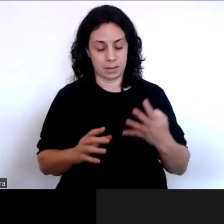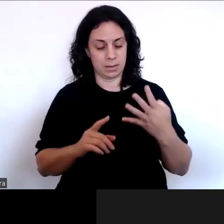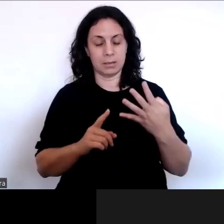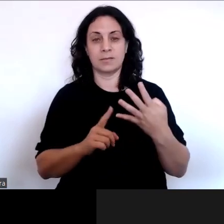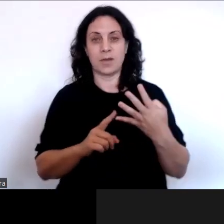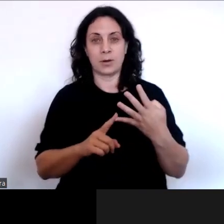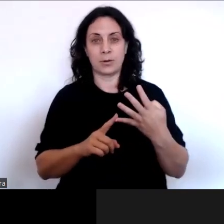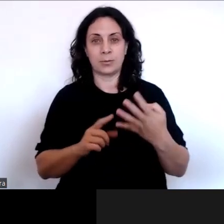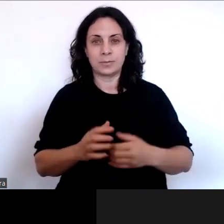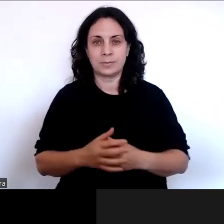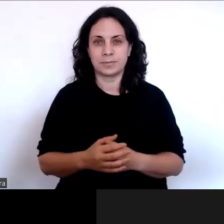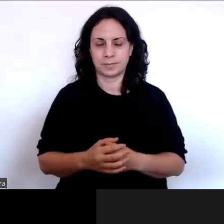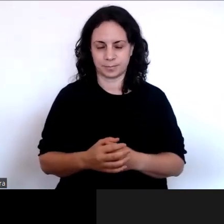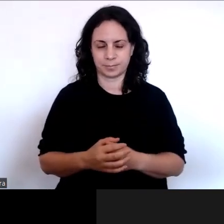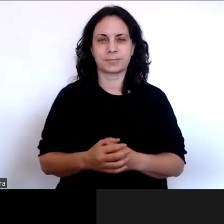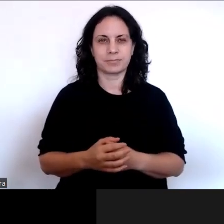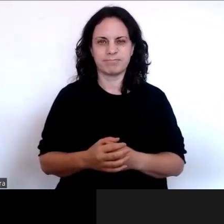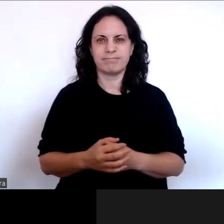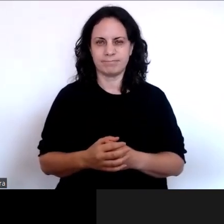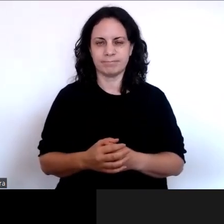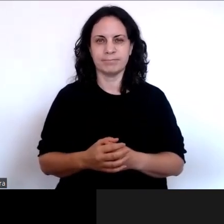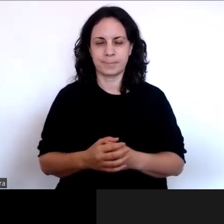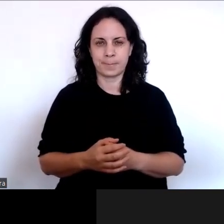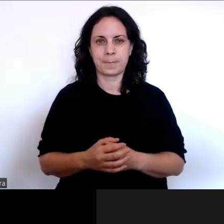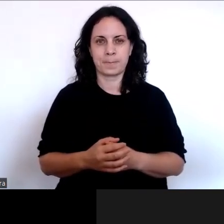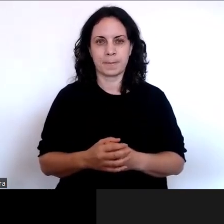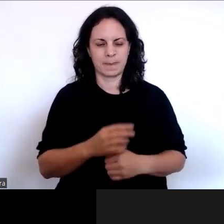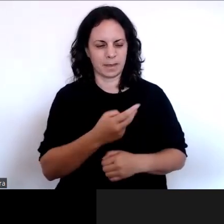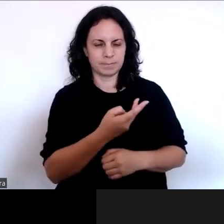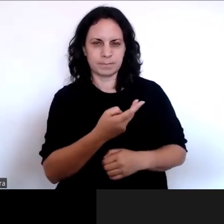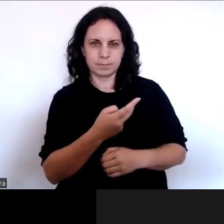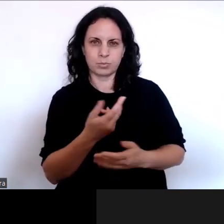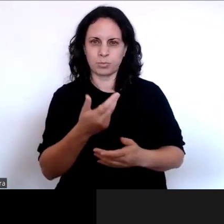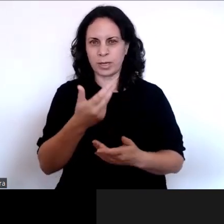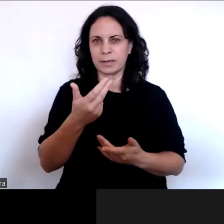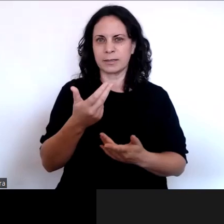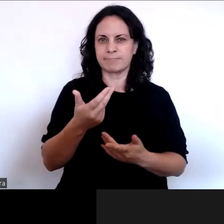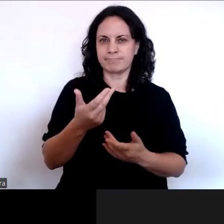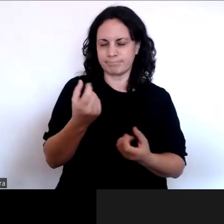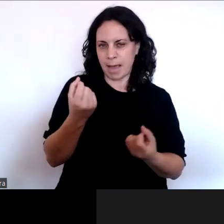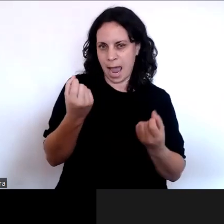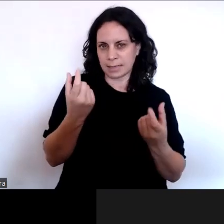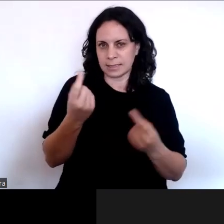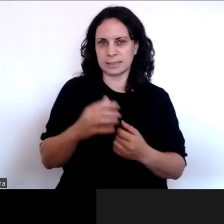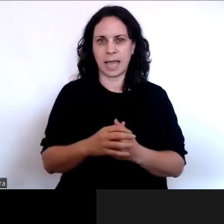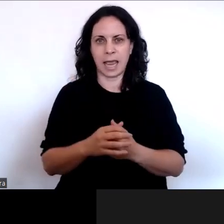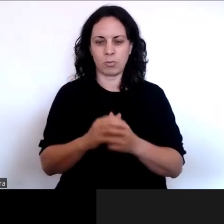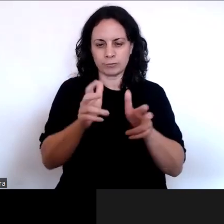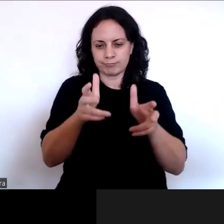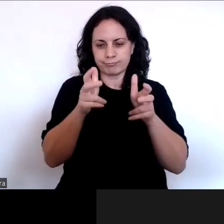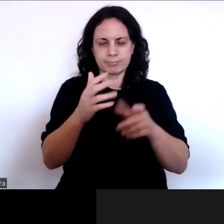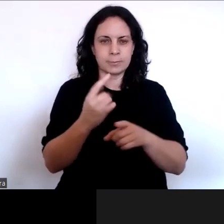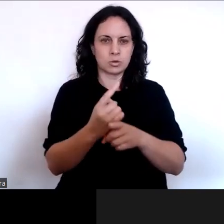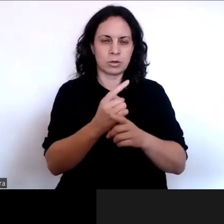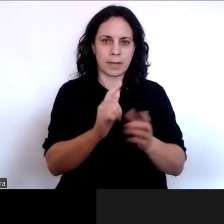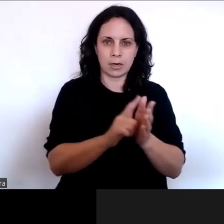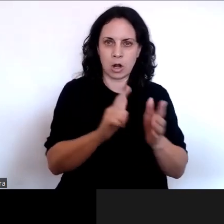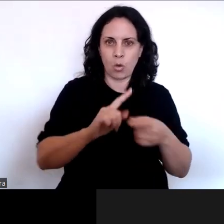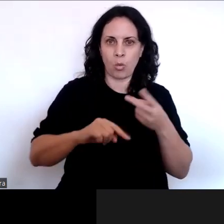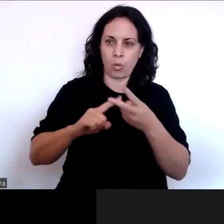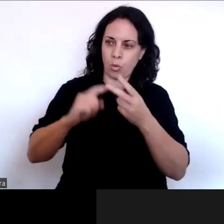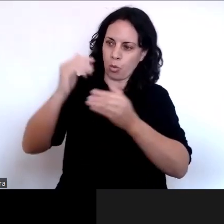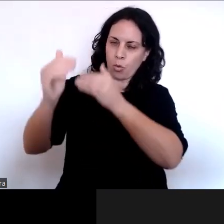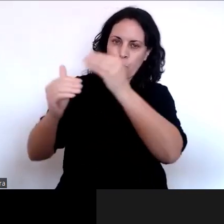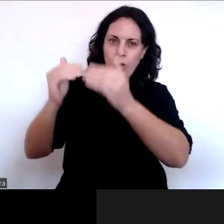is that we recognise that listening to discussions about the law and practice concerning adults with effective